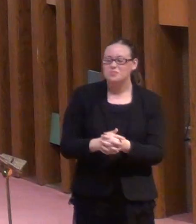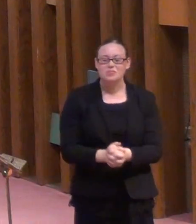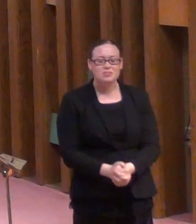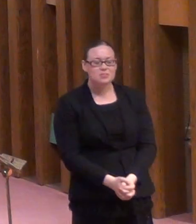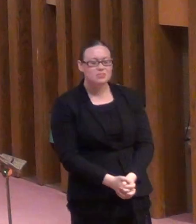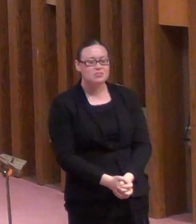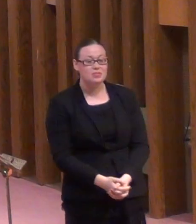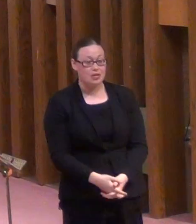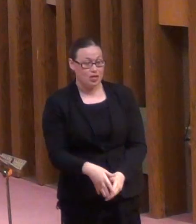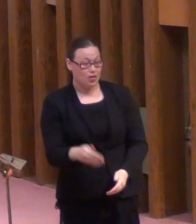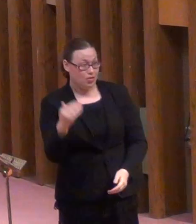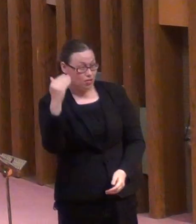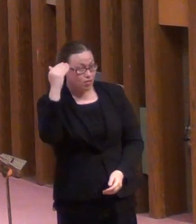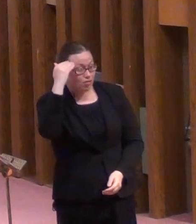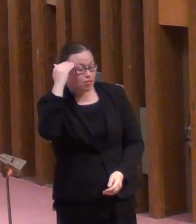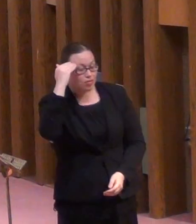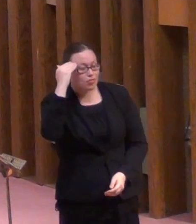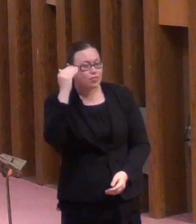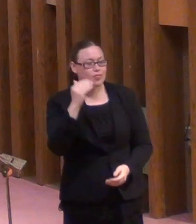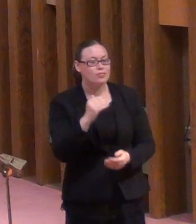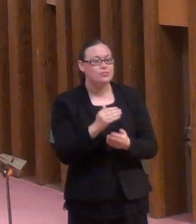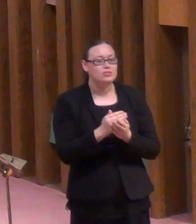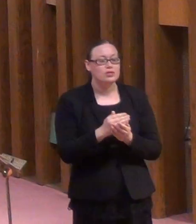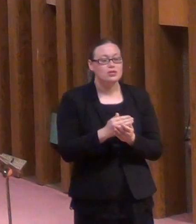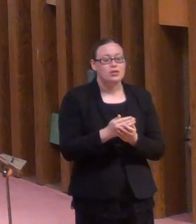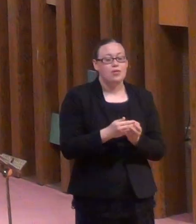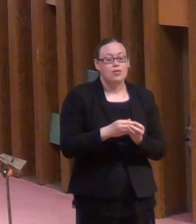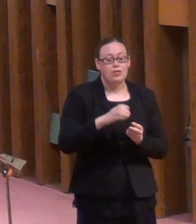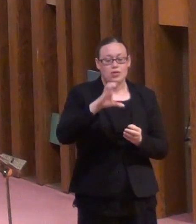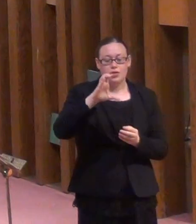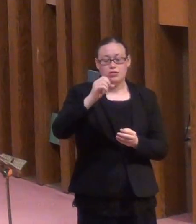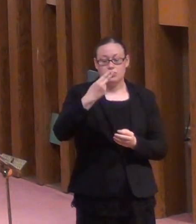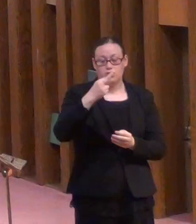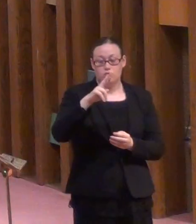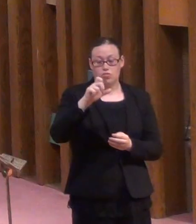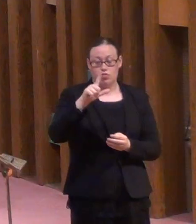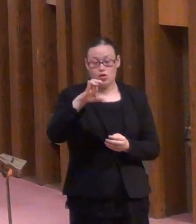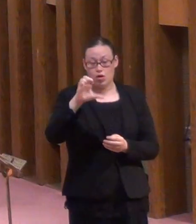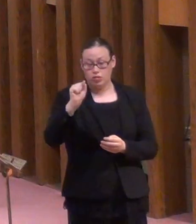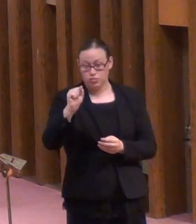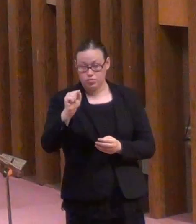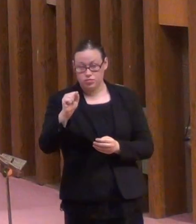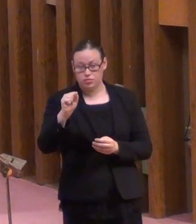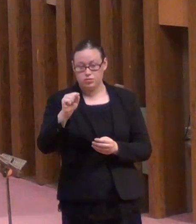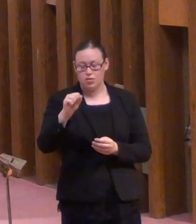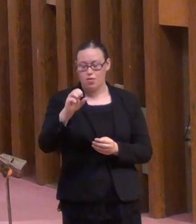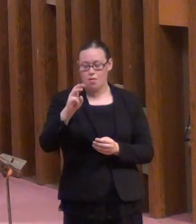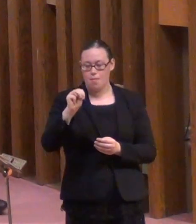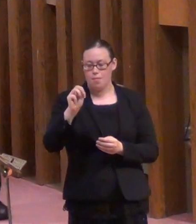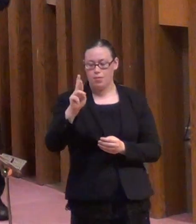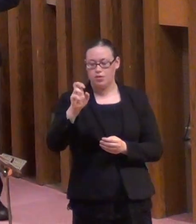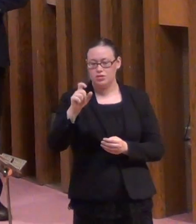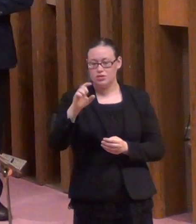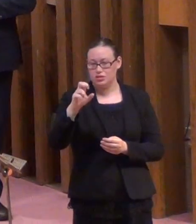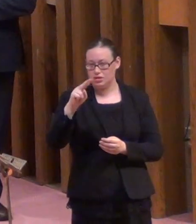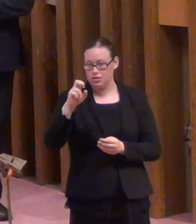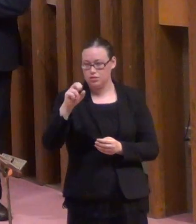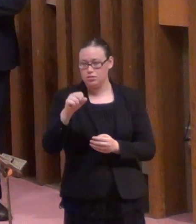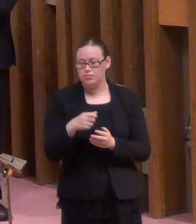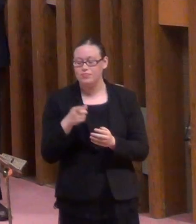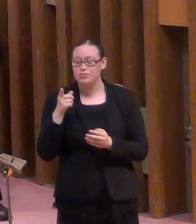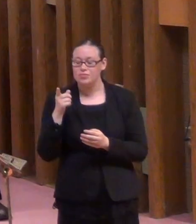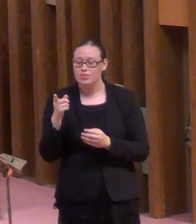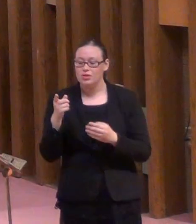Whether he knew it or not, Clint Murchison, a 20th century industrialist, was in agreement with Jesus' teaching,